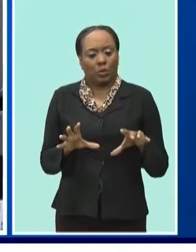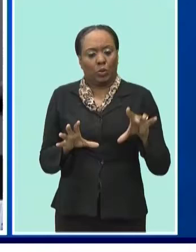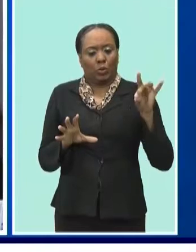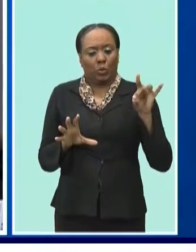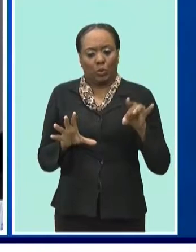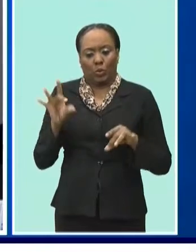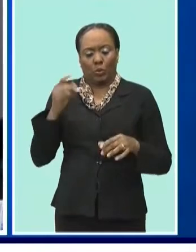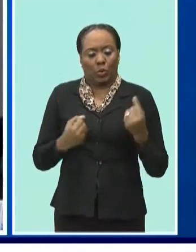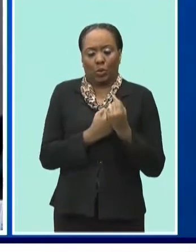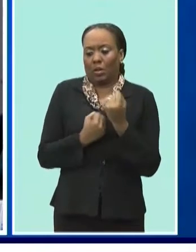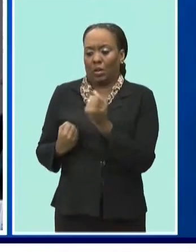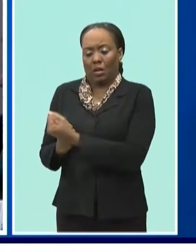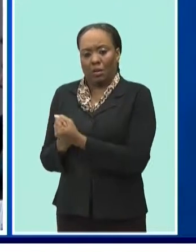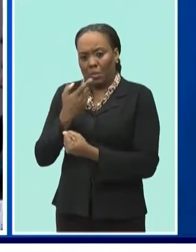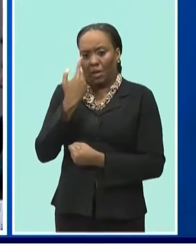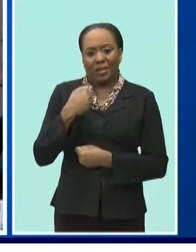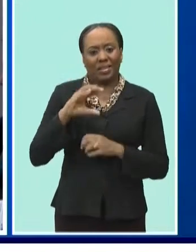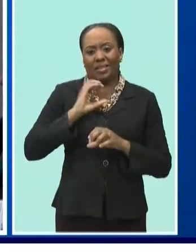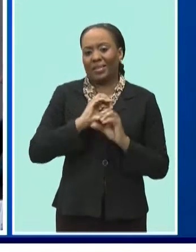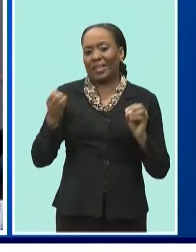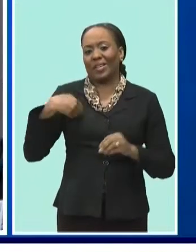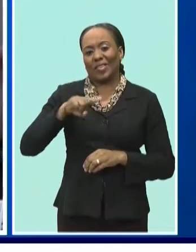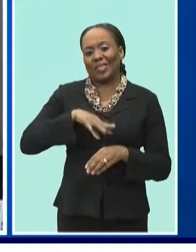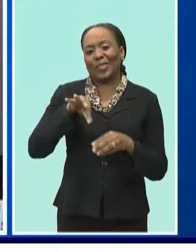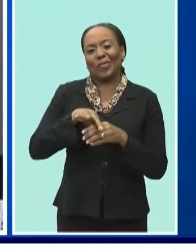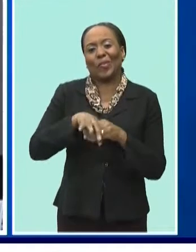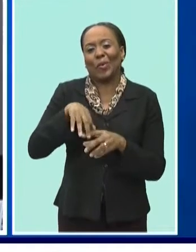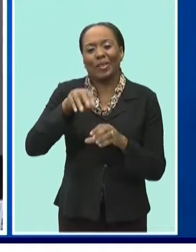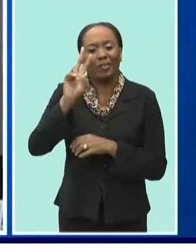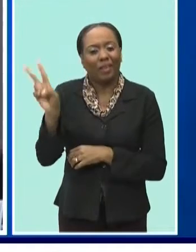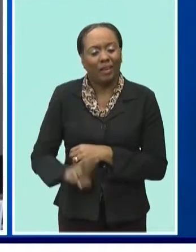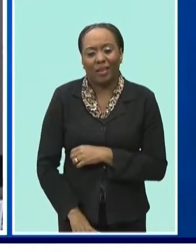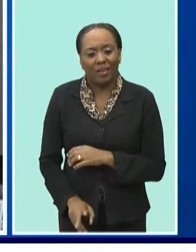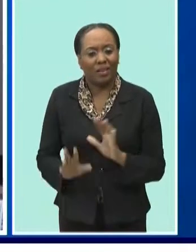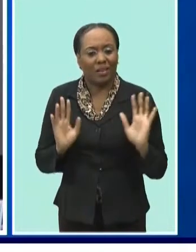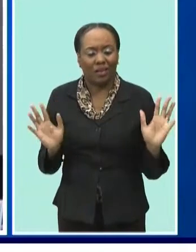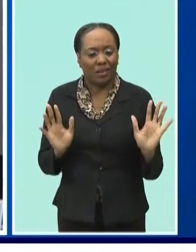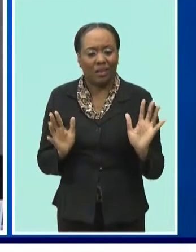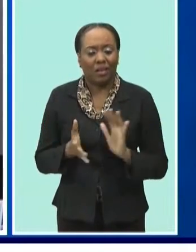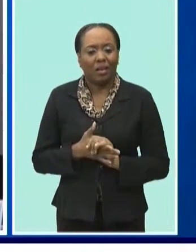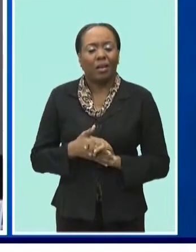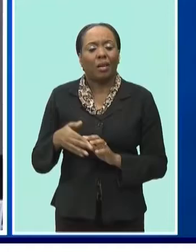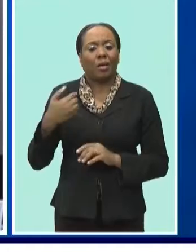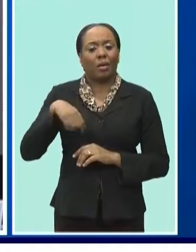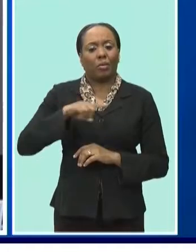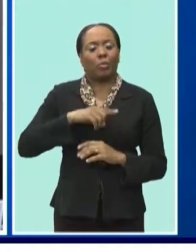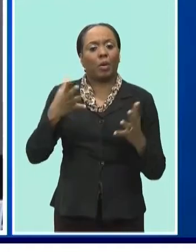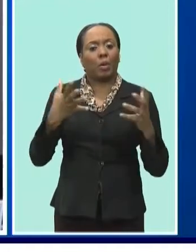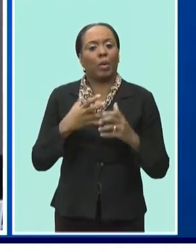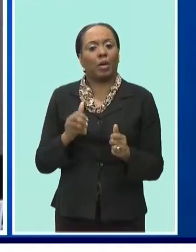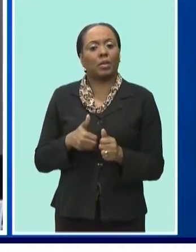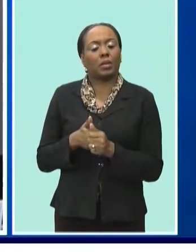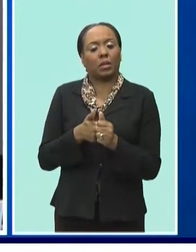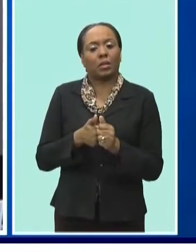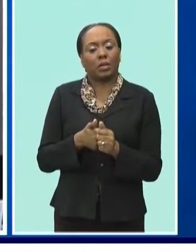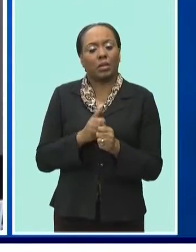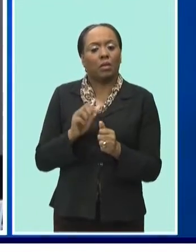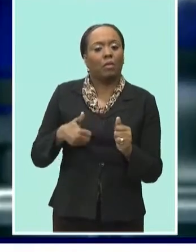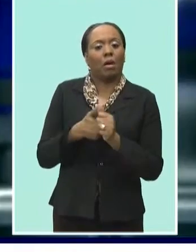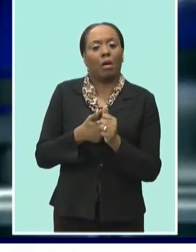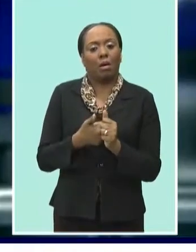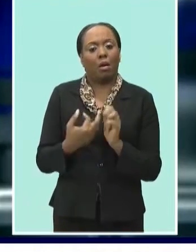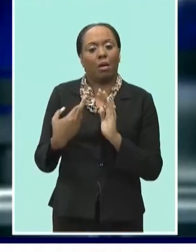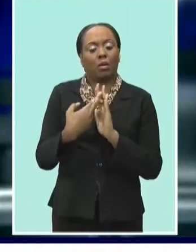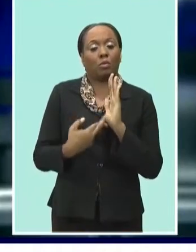vote in Caracas tomorrow if there was an election. It is a case of holding to the rule of law.